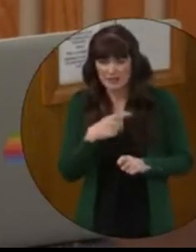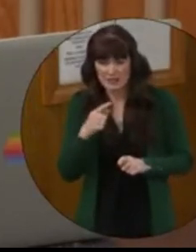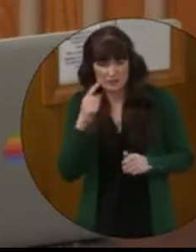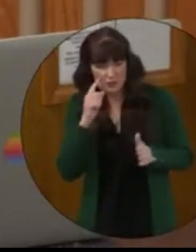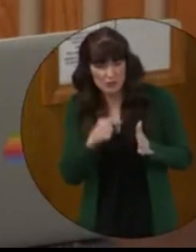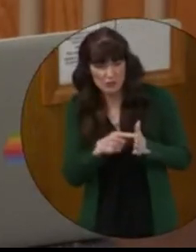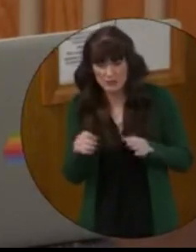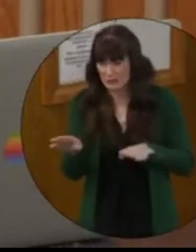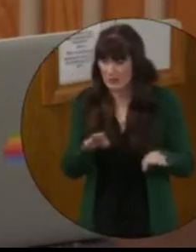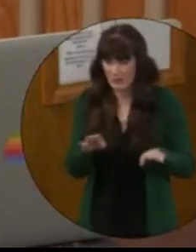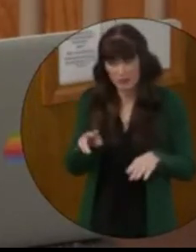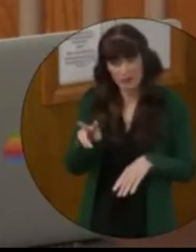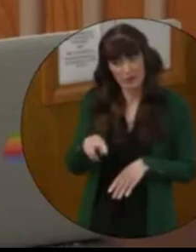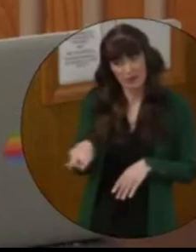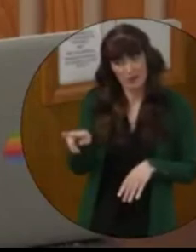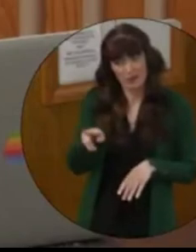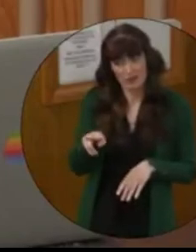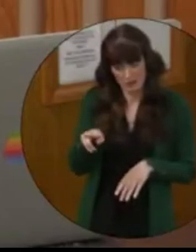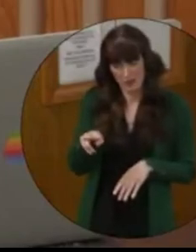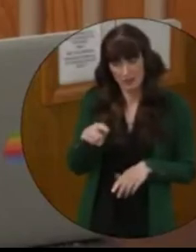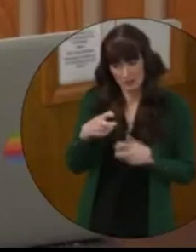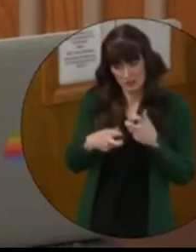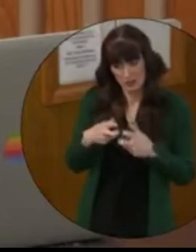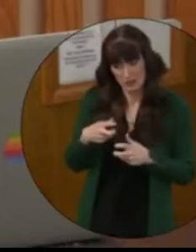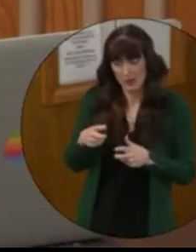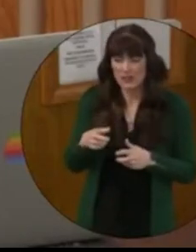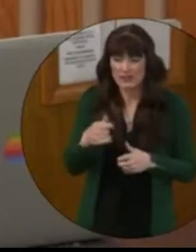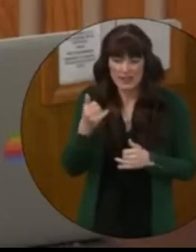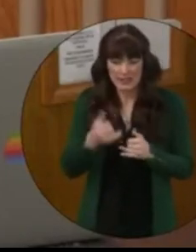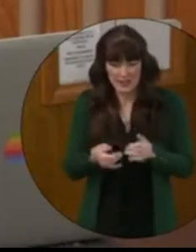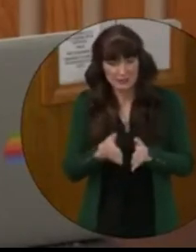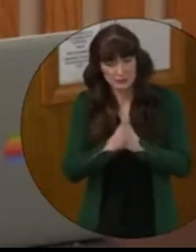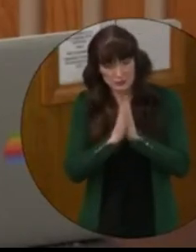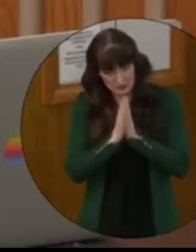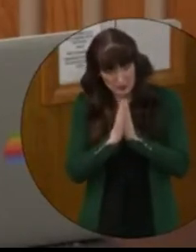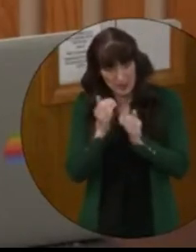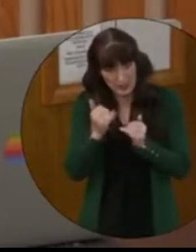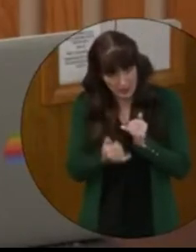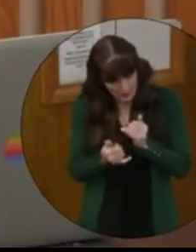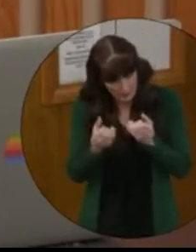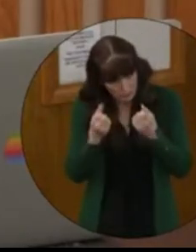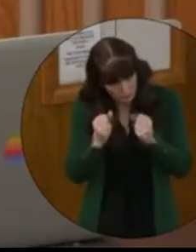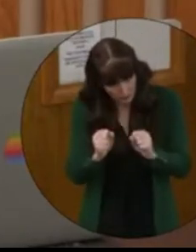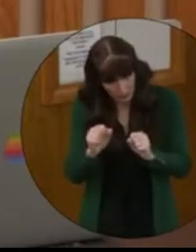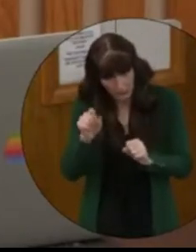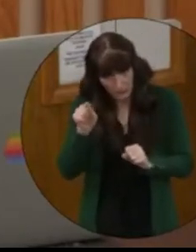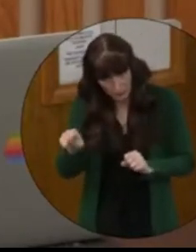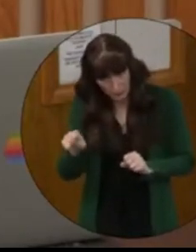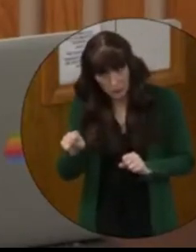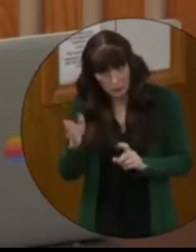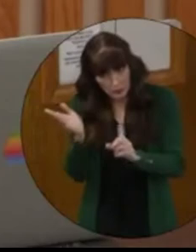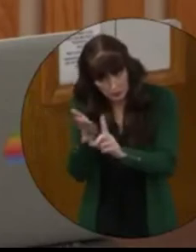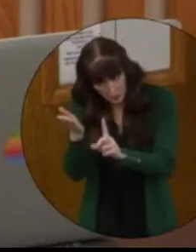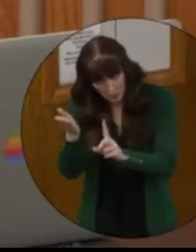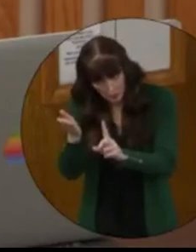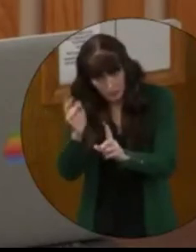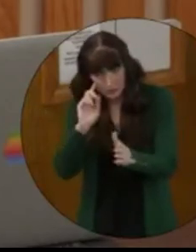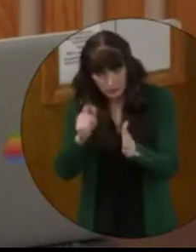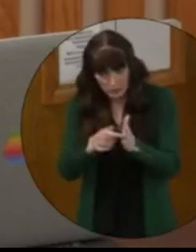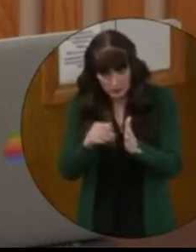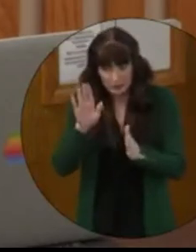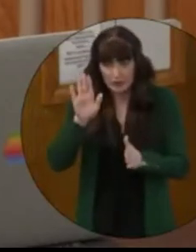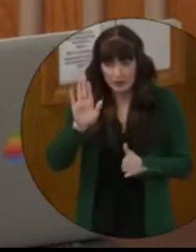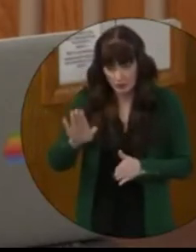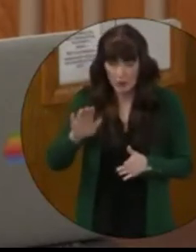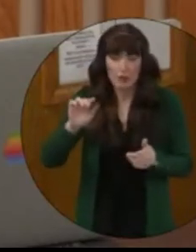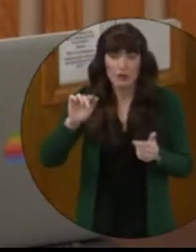that are very problematic. This request was a last-ditch effort to get you to recognize the harm your leadership is causing